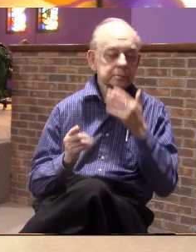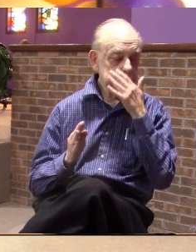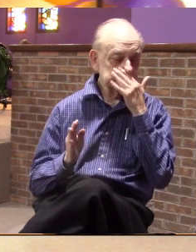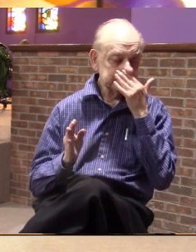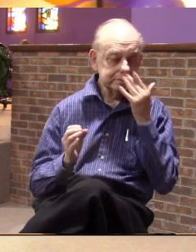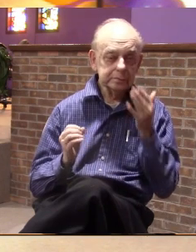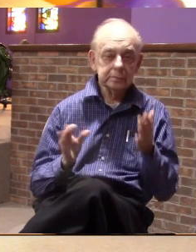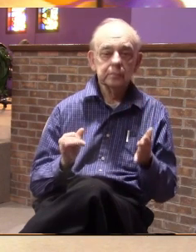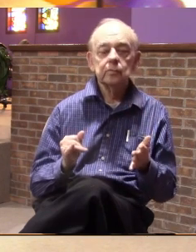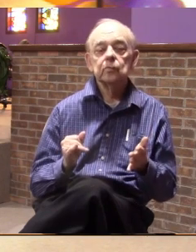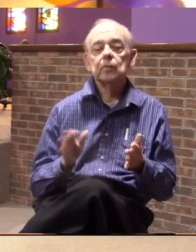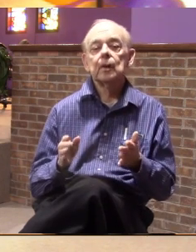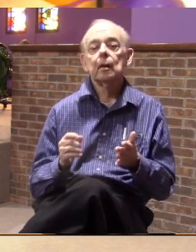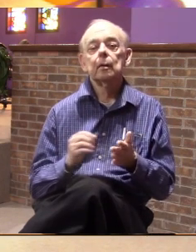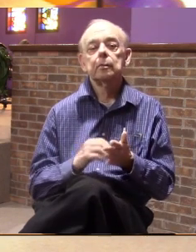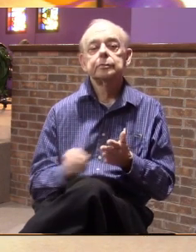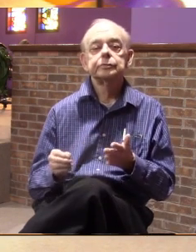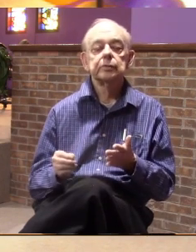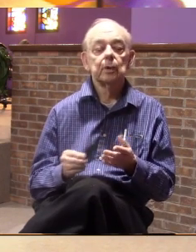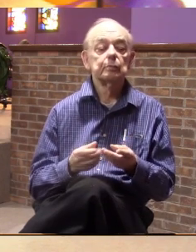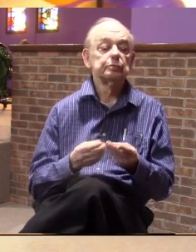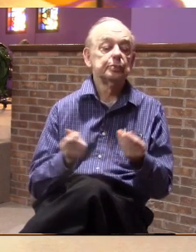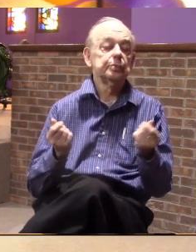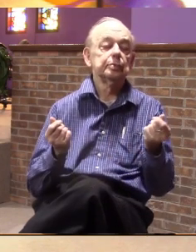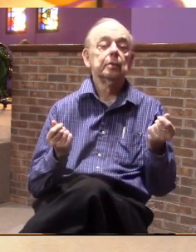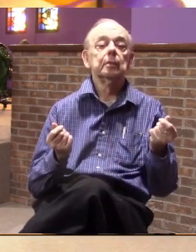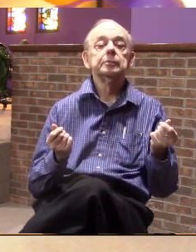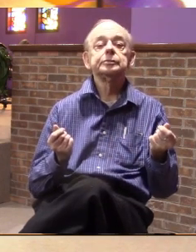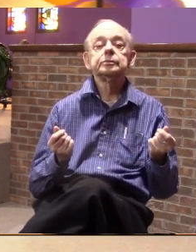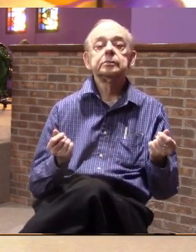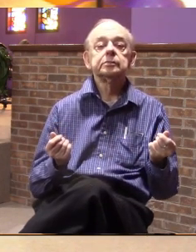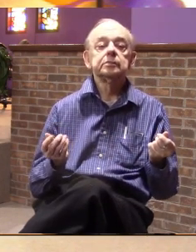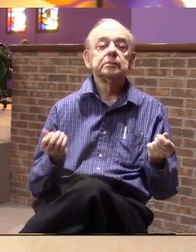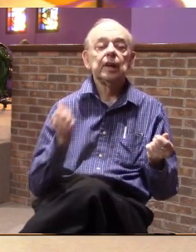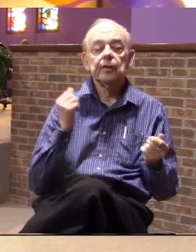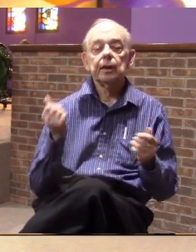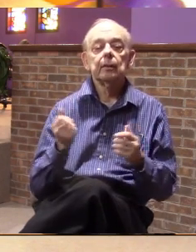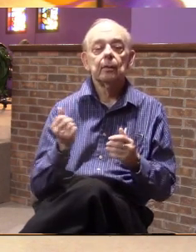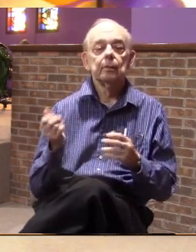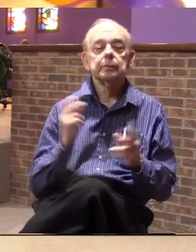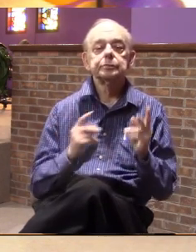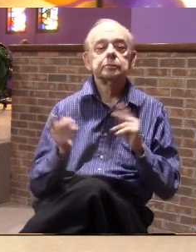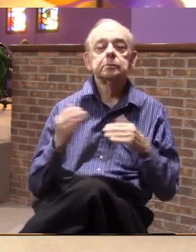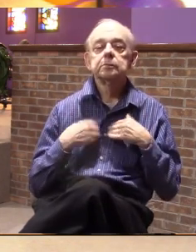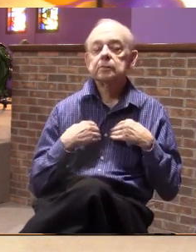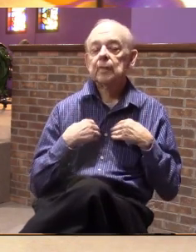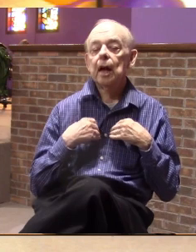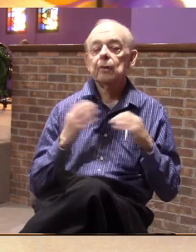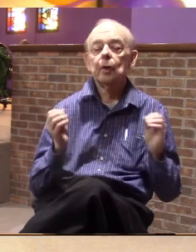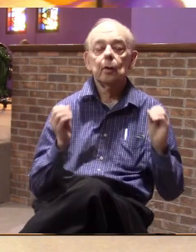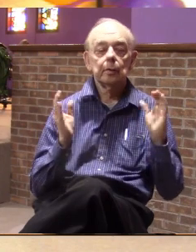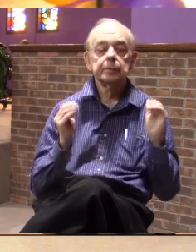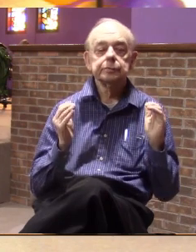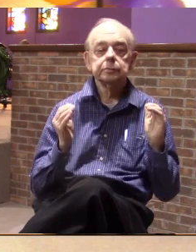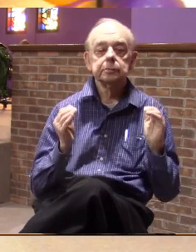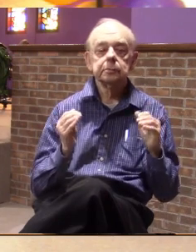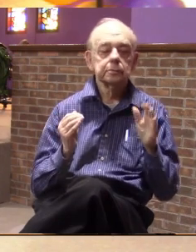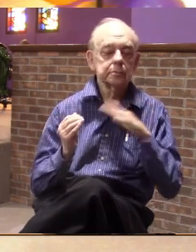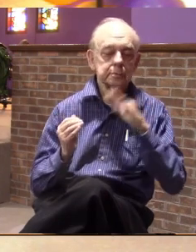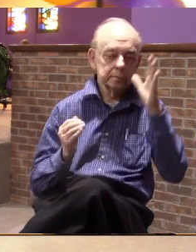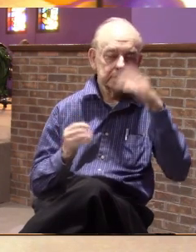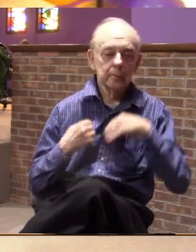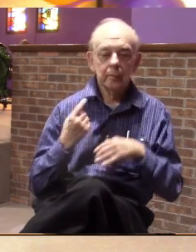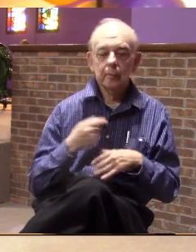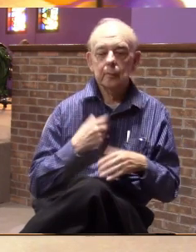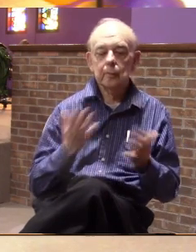Jobs that are being depleted day in and day out. And people have no hope. And ladies and gentlemen,